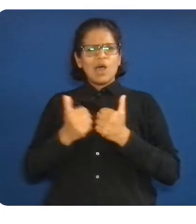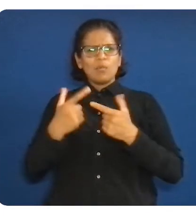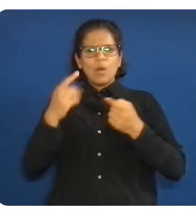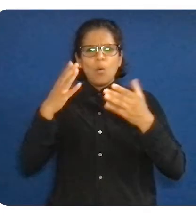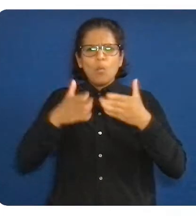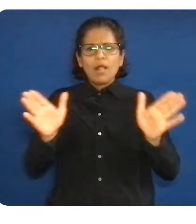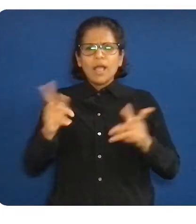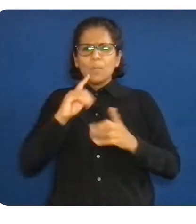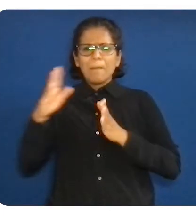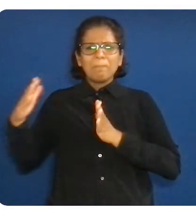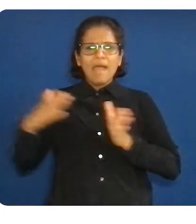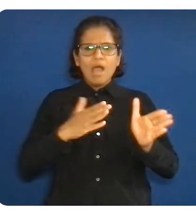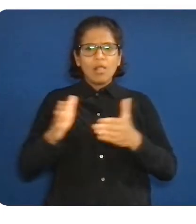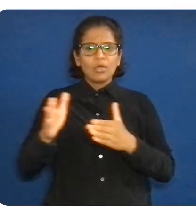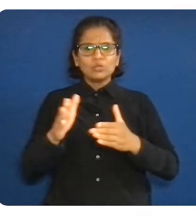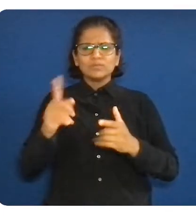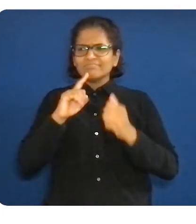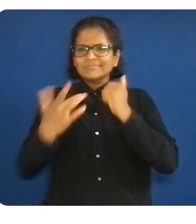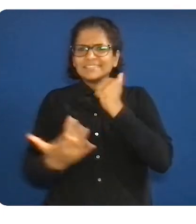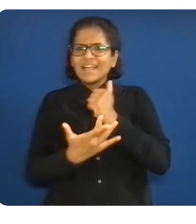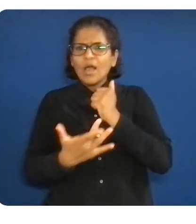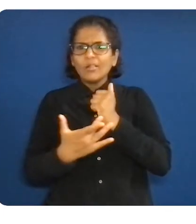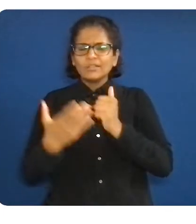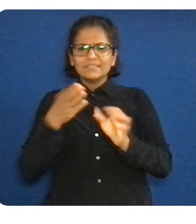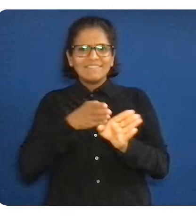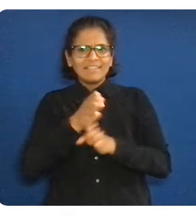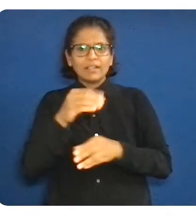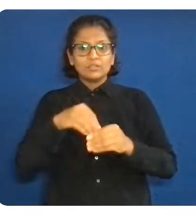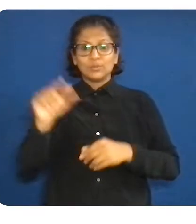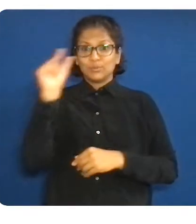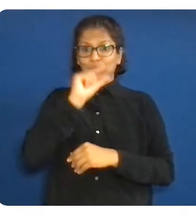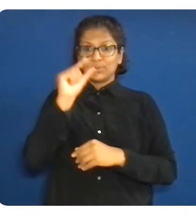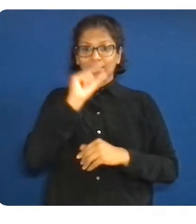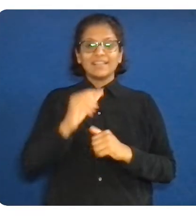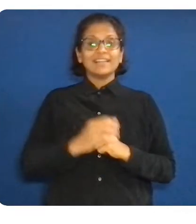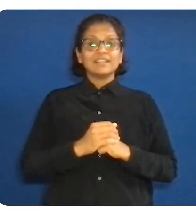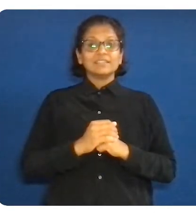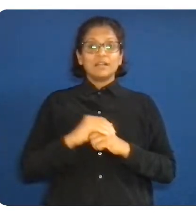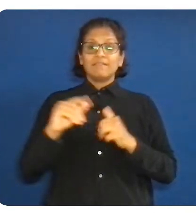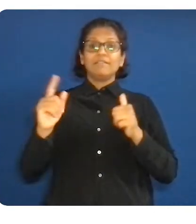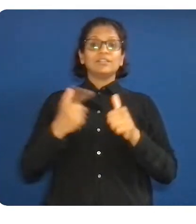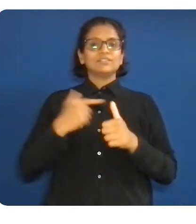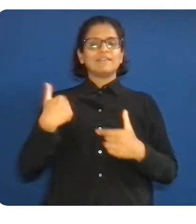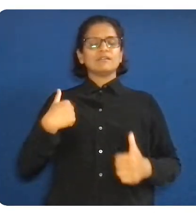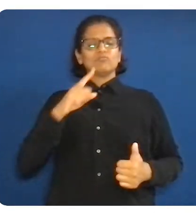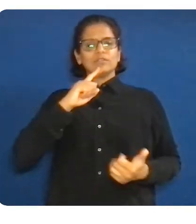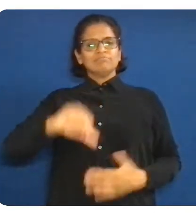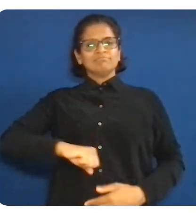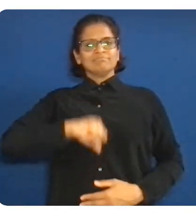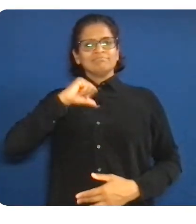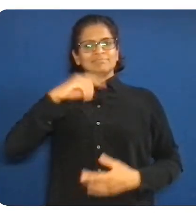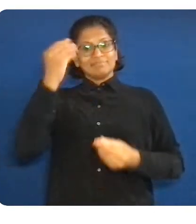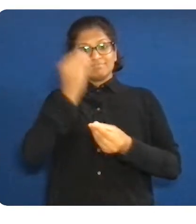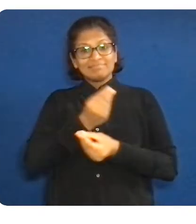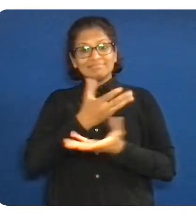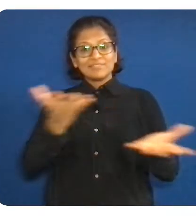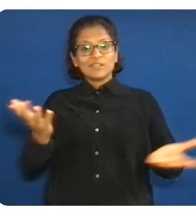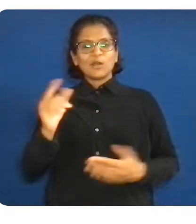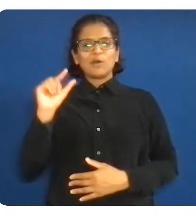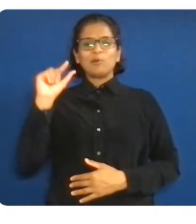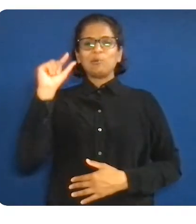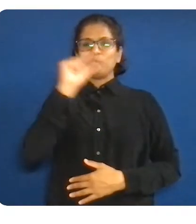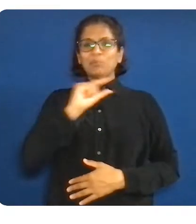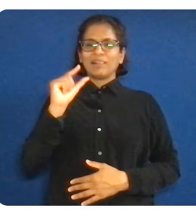our industry. But first, I am so proud to say that Google is committed to making diversity,